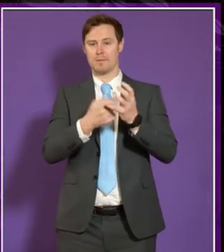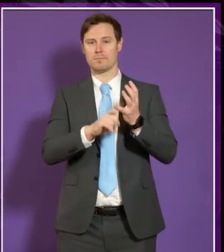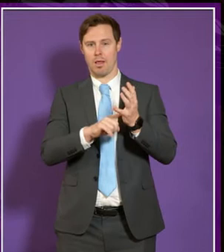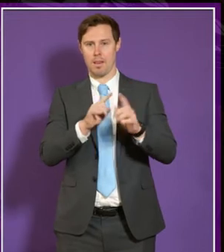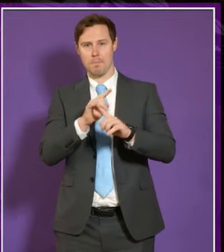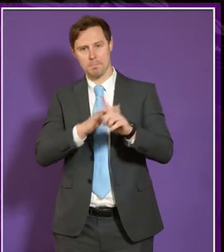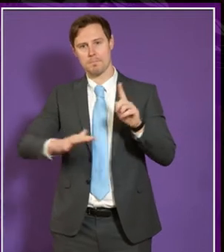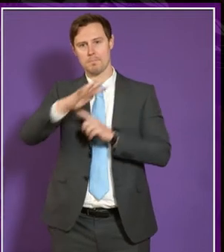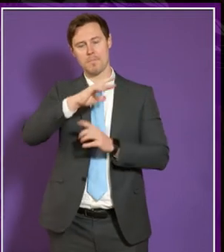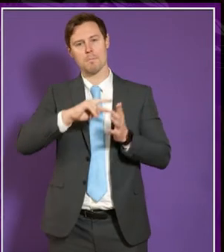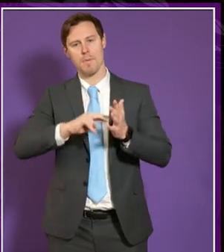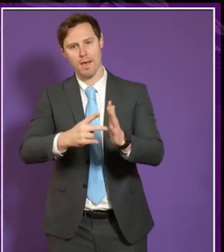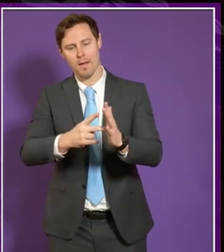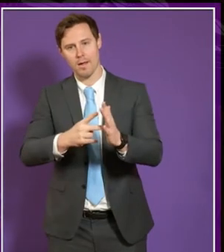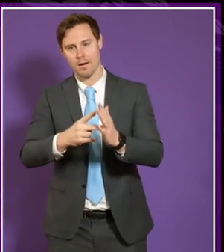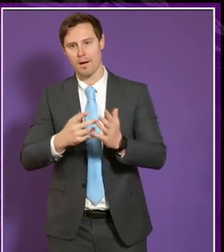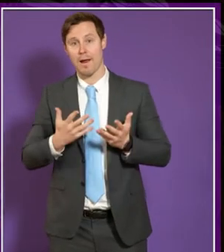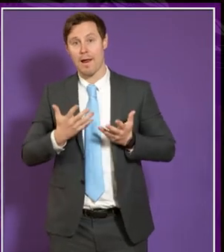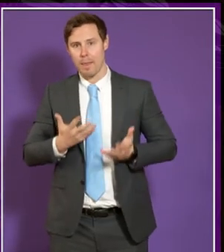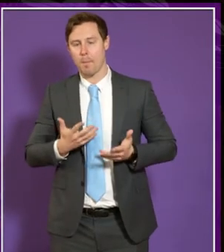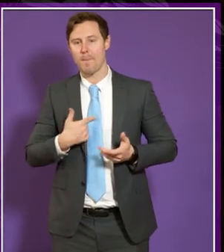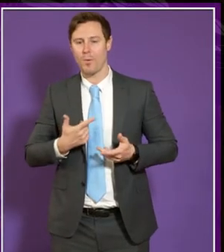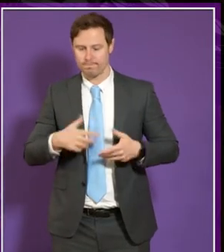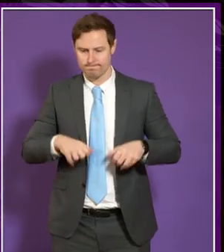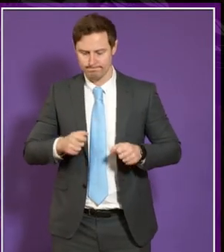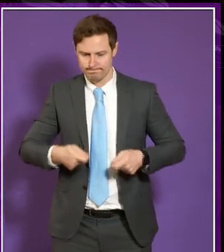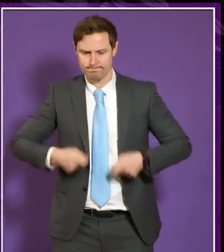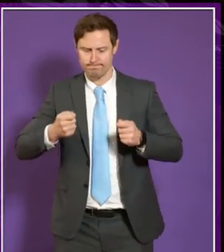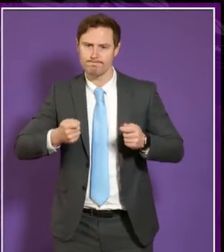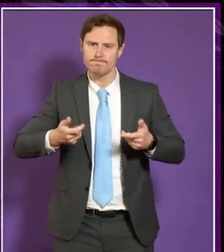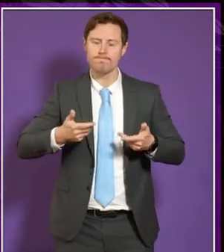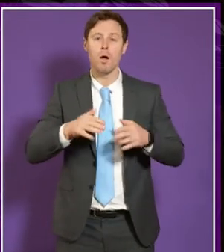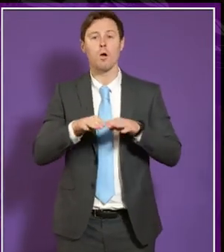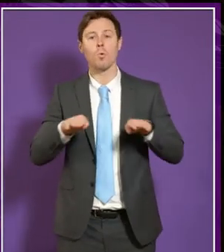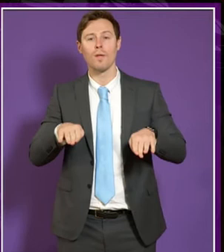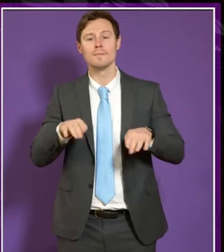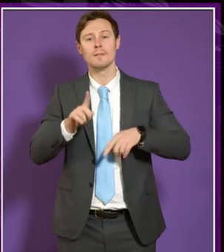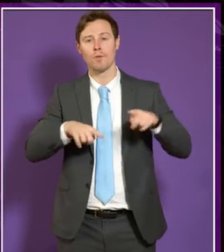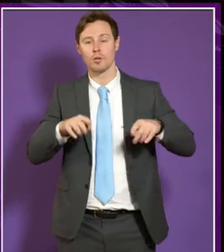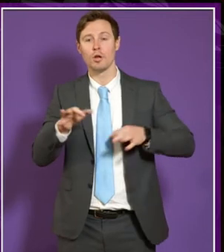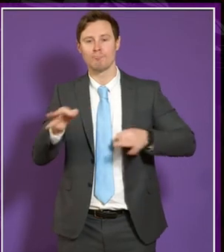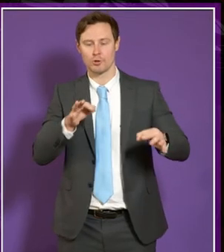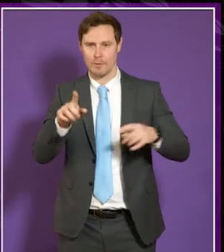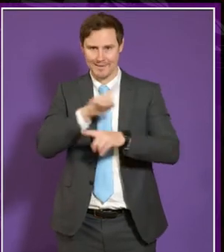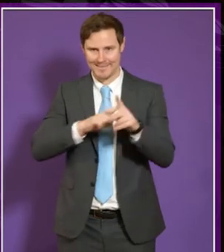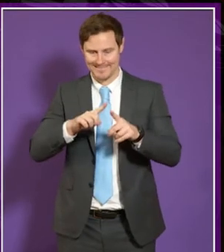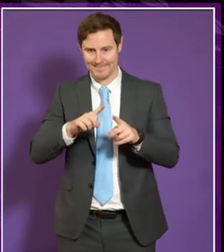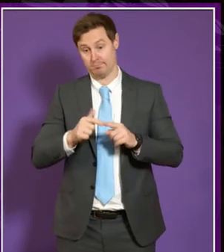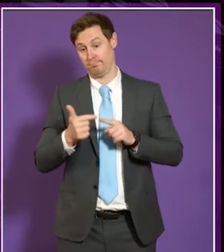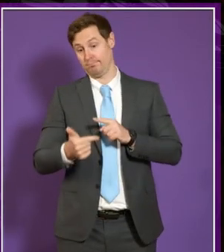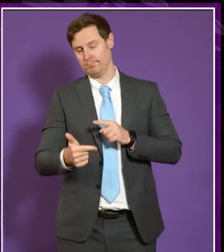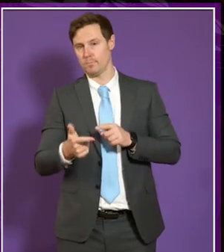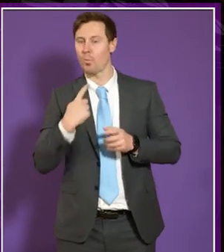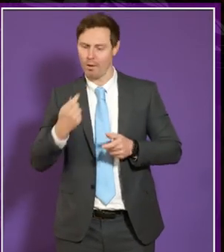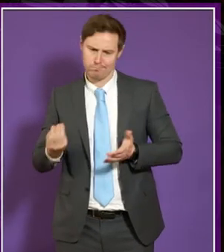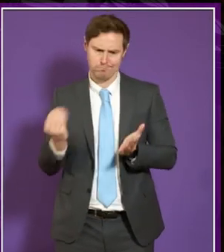is it's we're at the stage where it's up for discussion at our equality and diversity strategy committee meeting in a couple of weeks